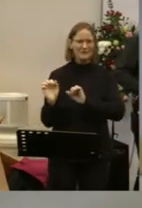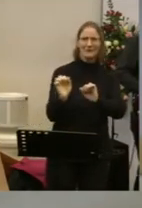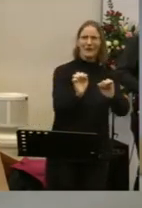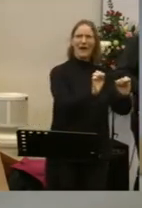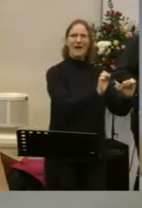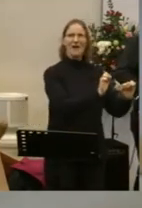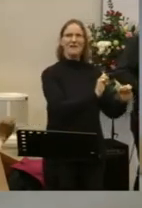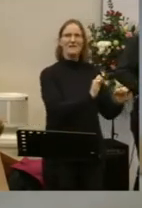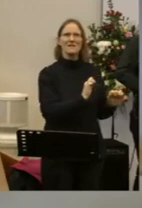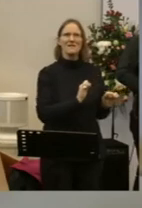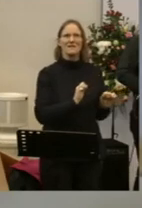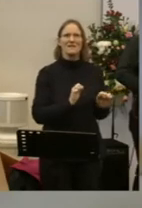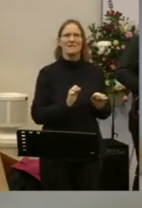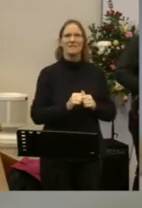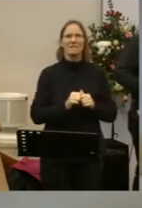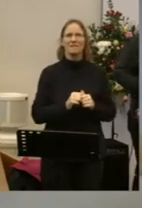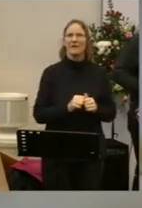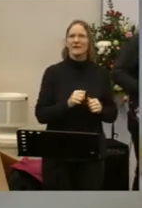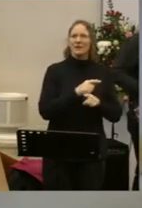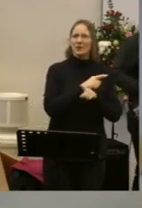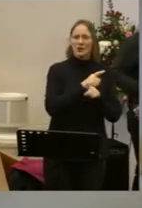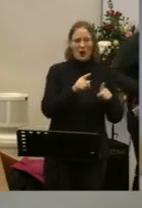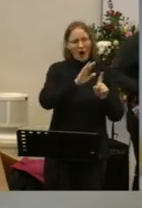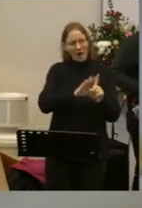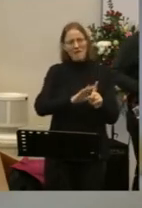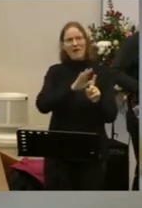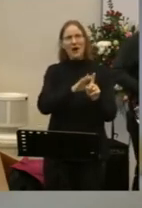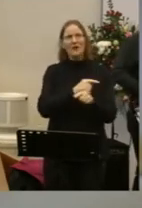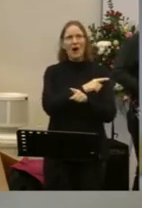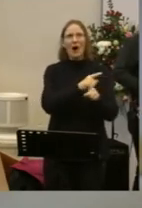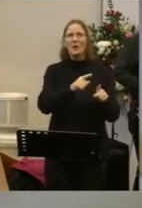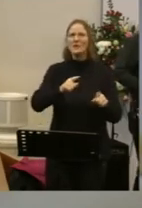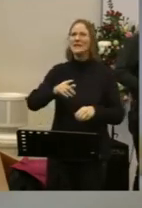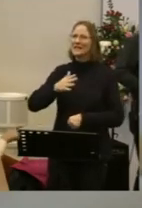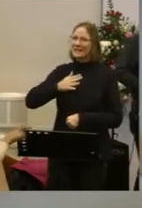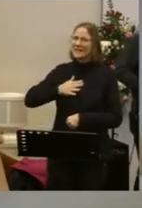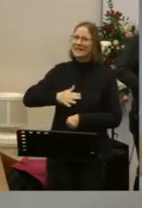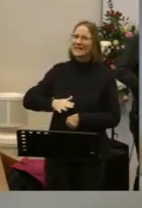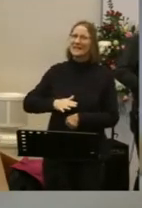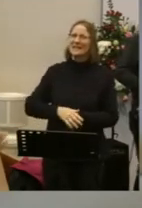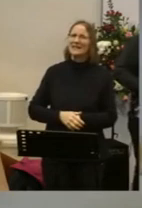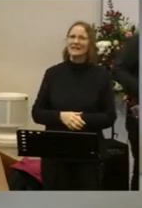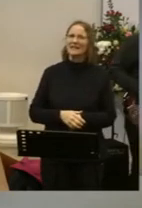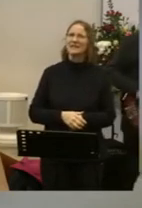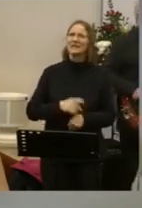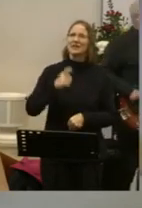of the weak. You comfort those in me.